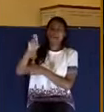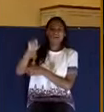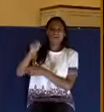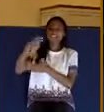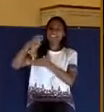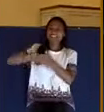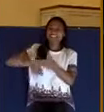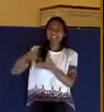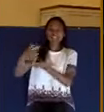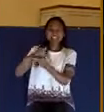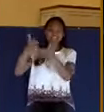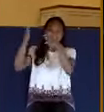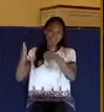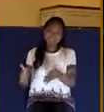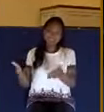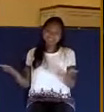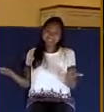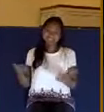collectors.